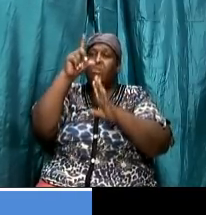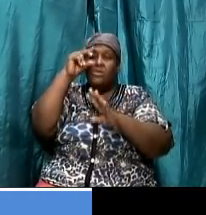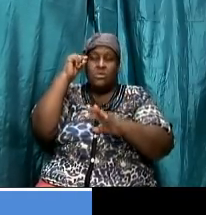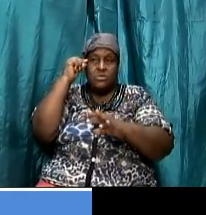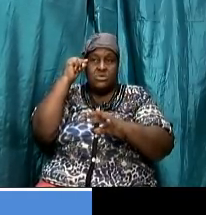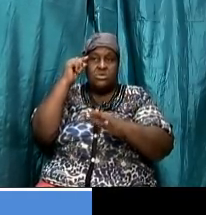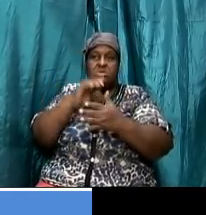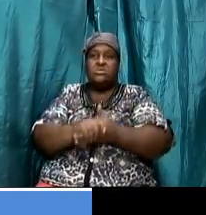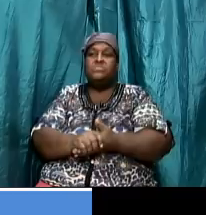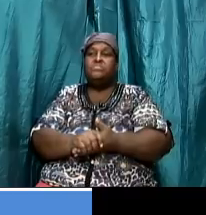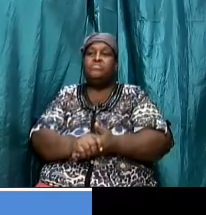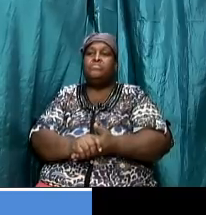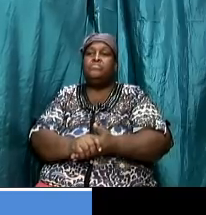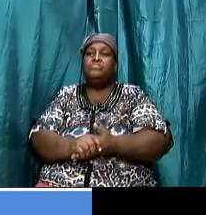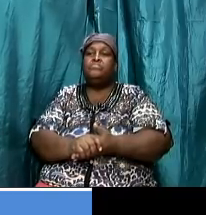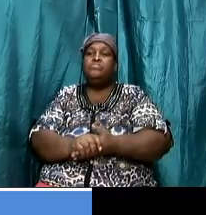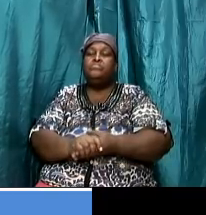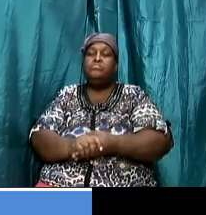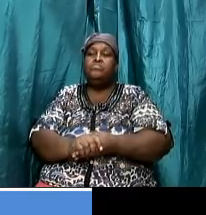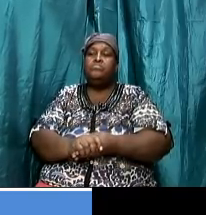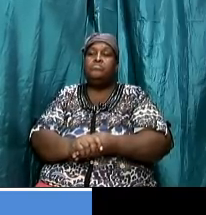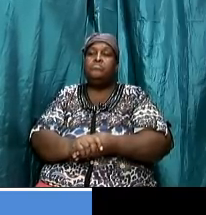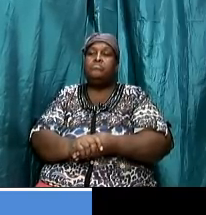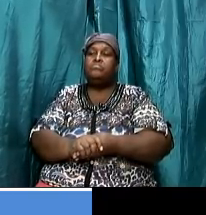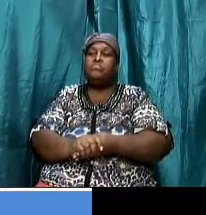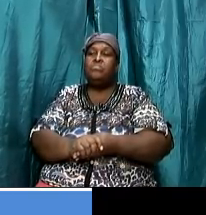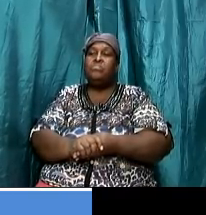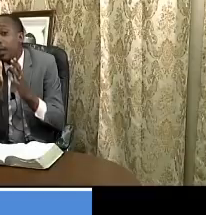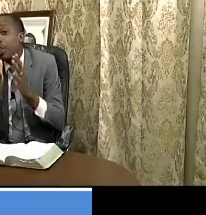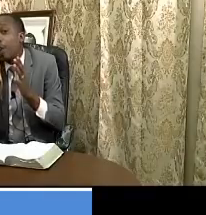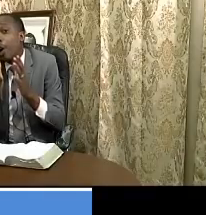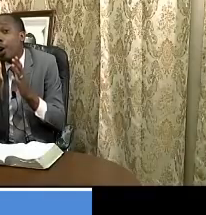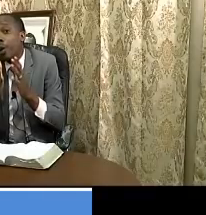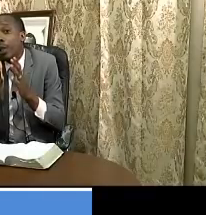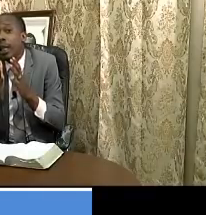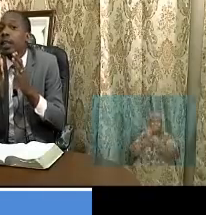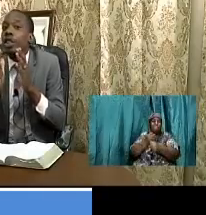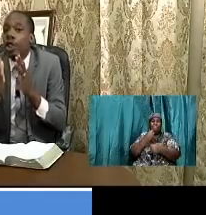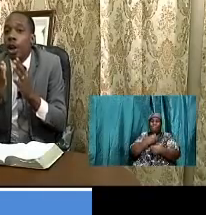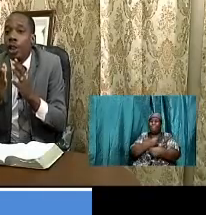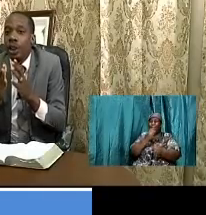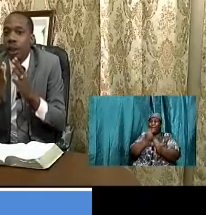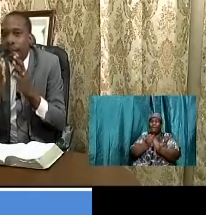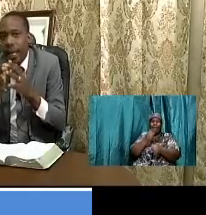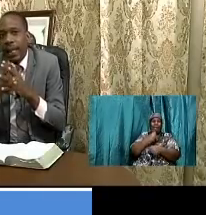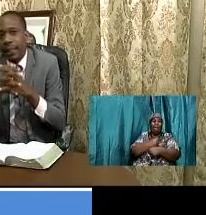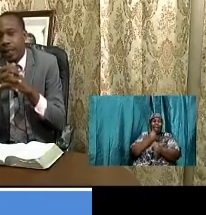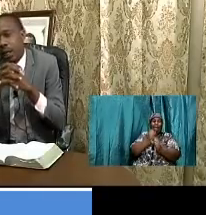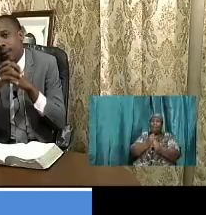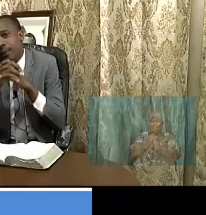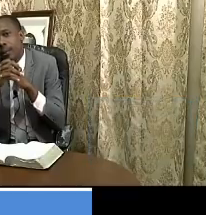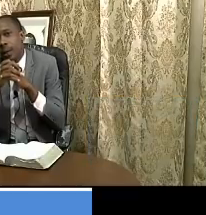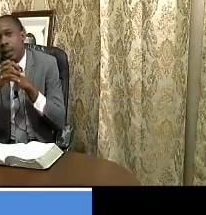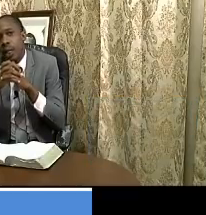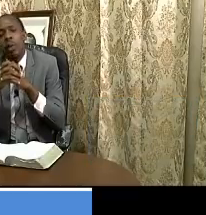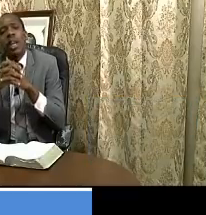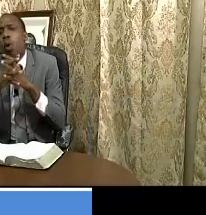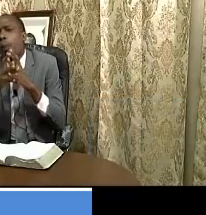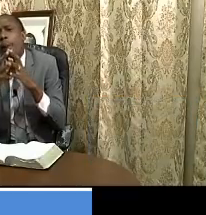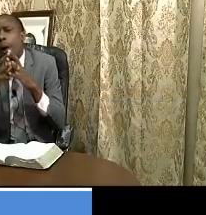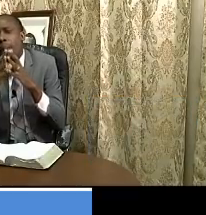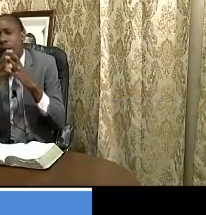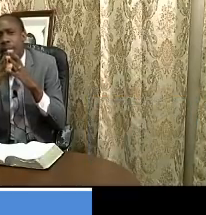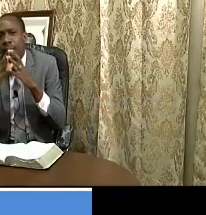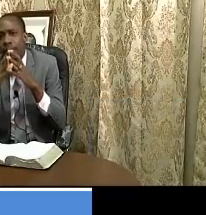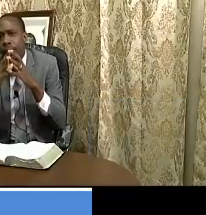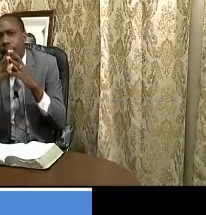and it created a big stir in the church in antioch there was a